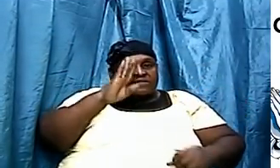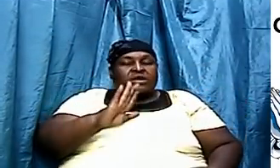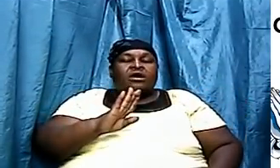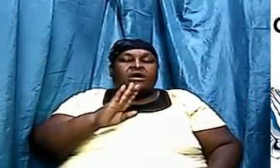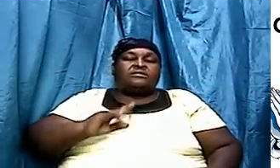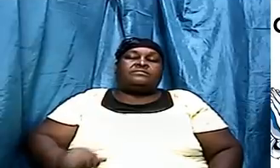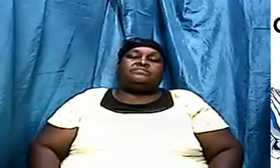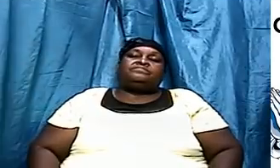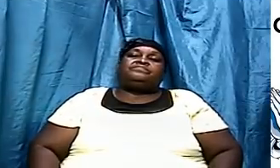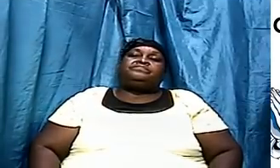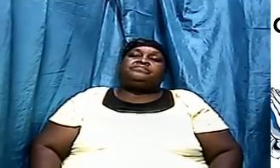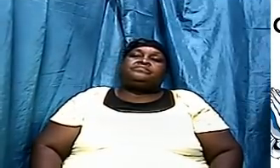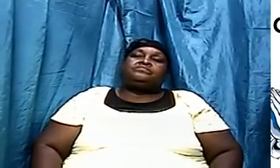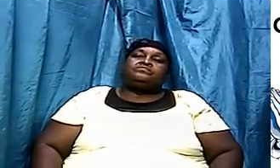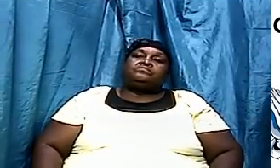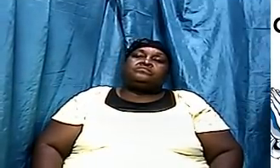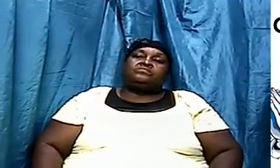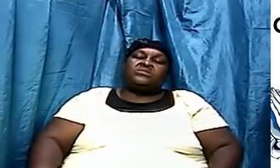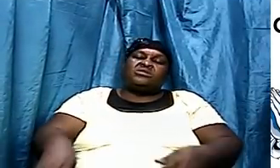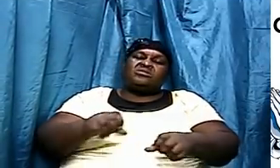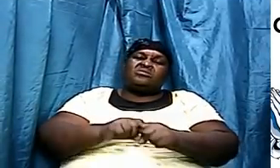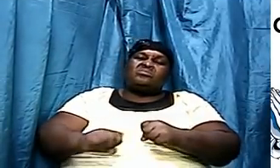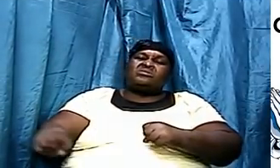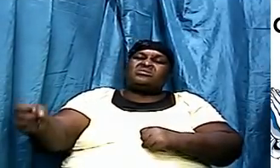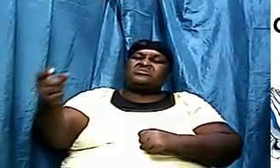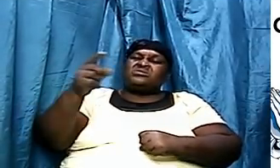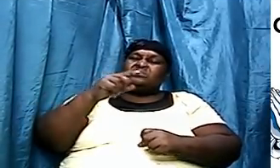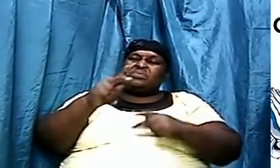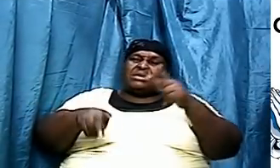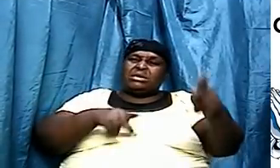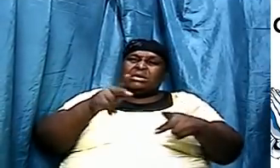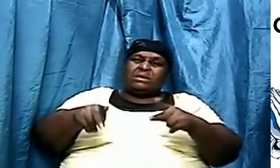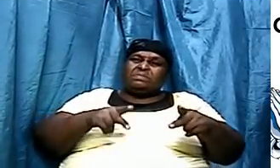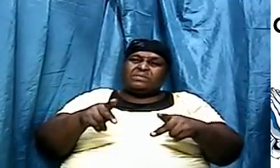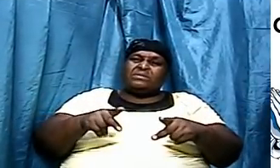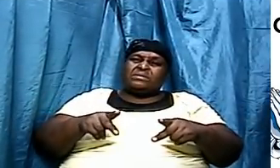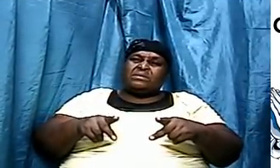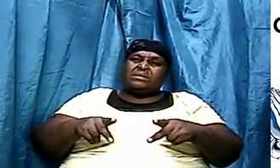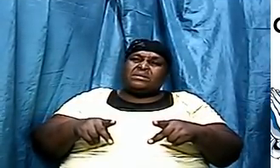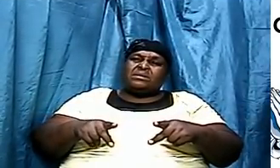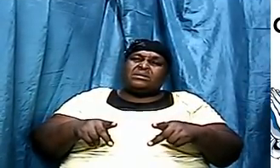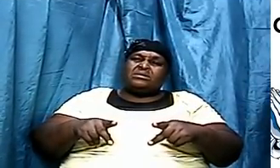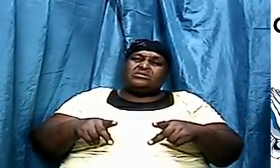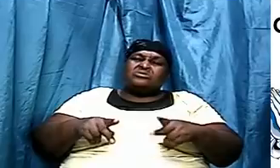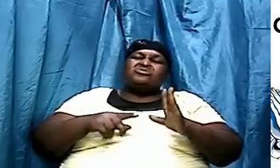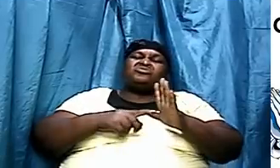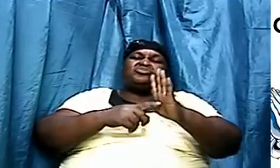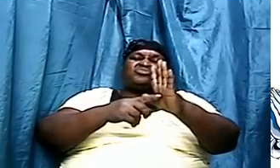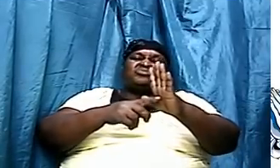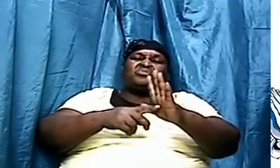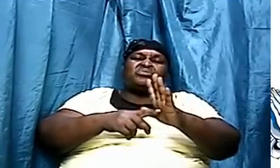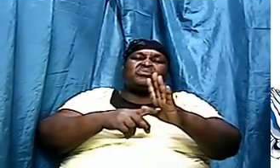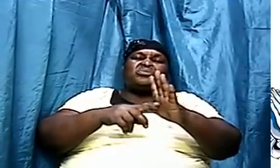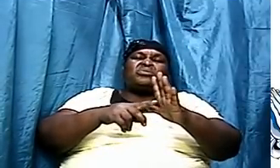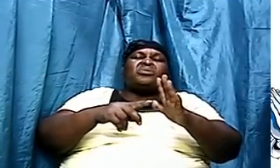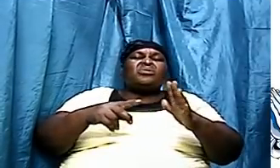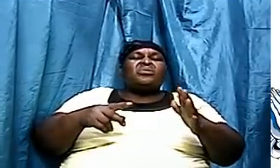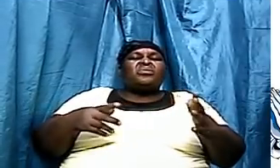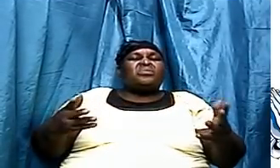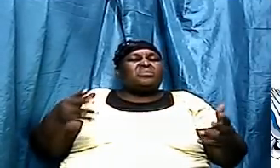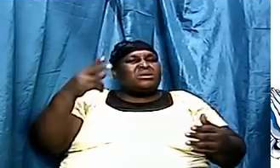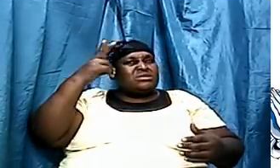look at what some critics have said over the time. To show you what the devil is trying to inject in the minds of people.